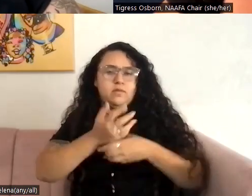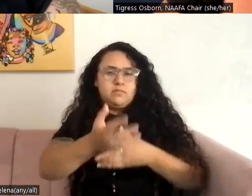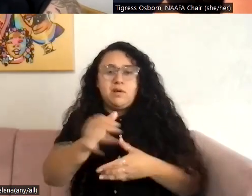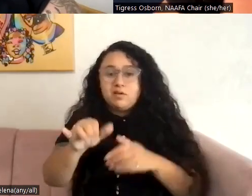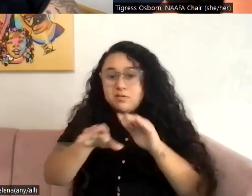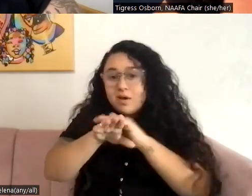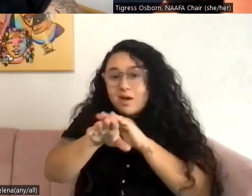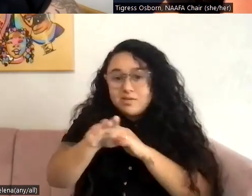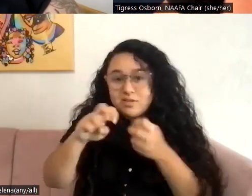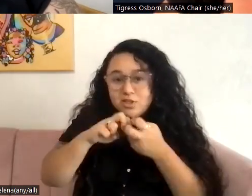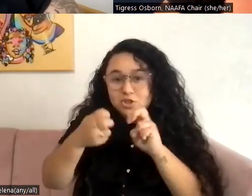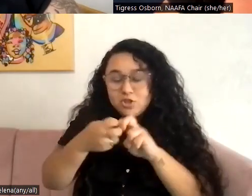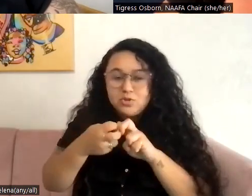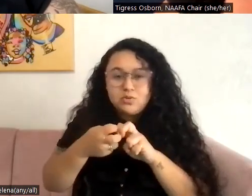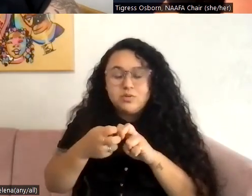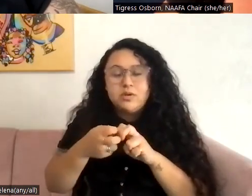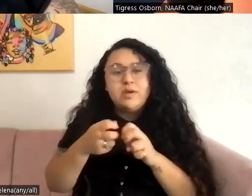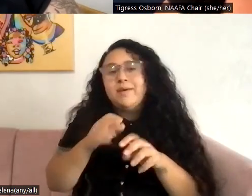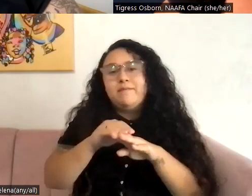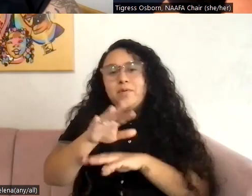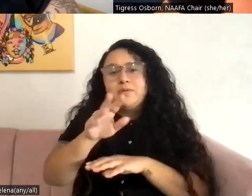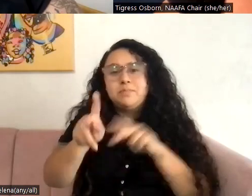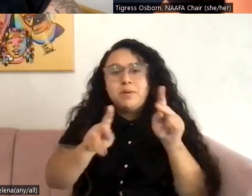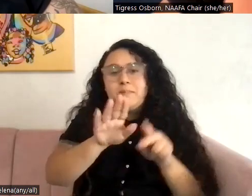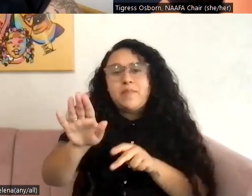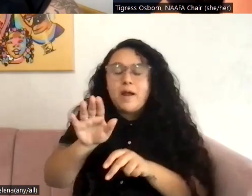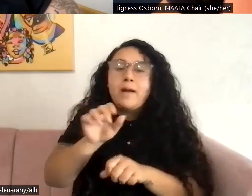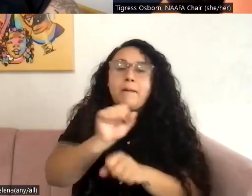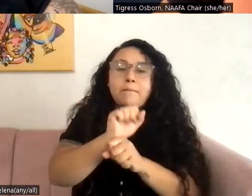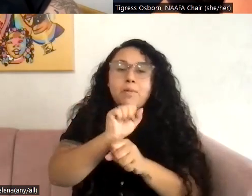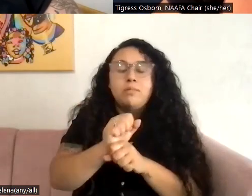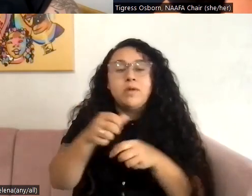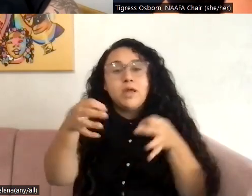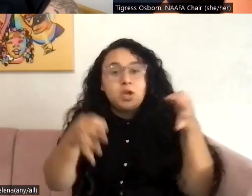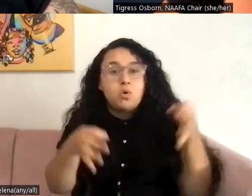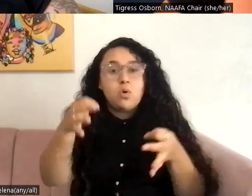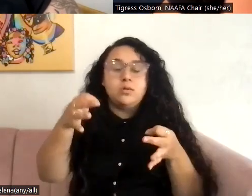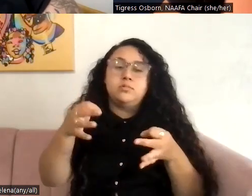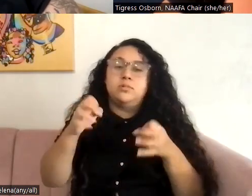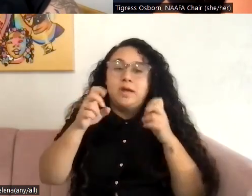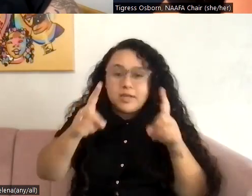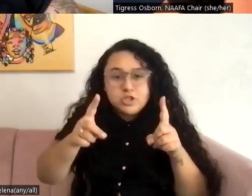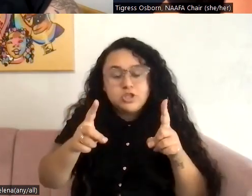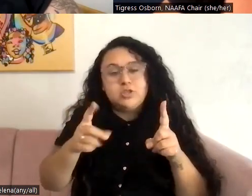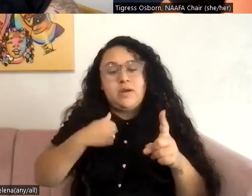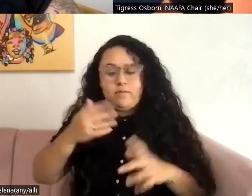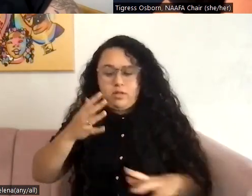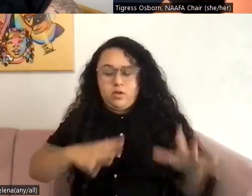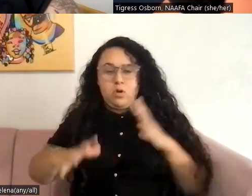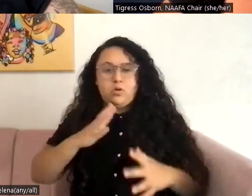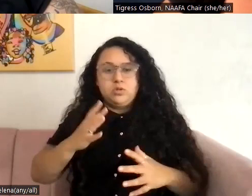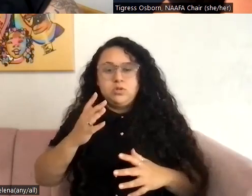You know, how it affects people in employment, how it affects people in legal proceedings, how it affects people in educational settings to be able to have clothes that are